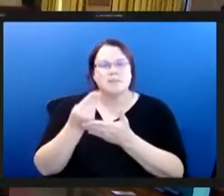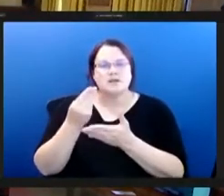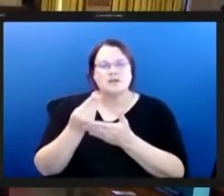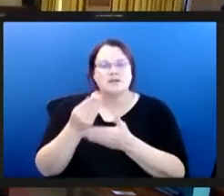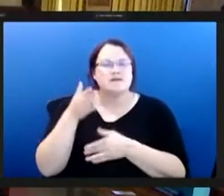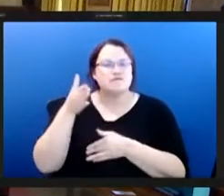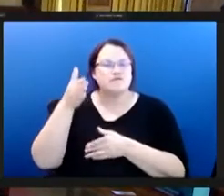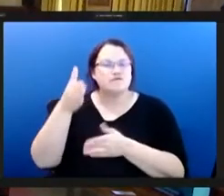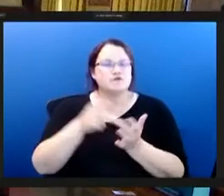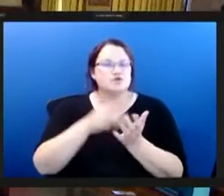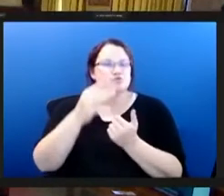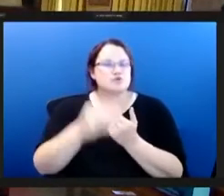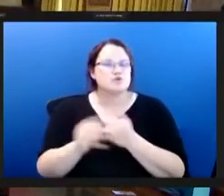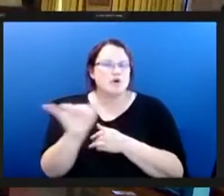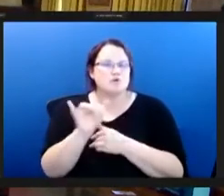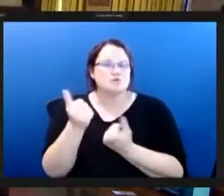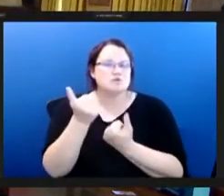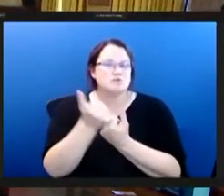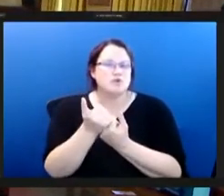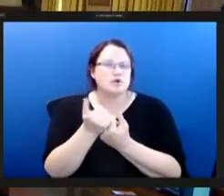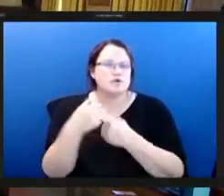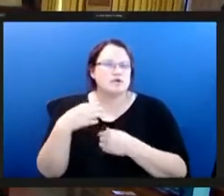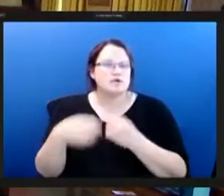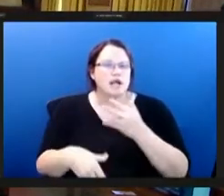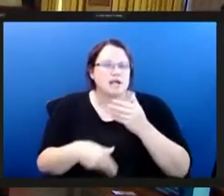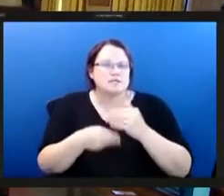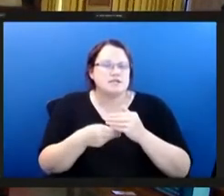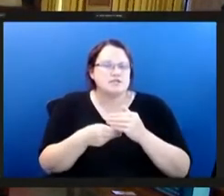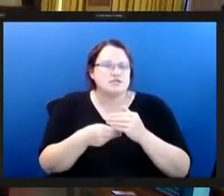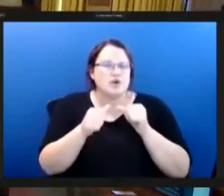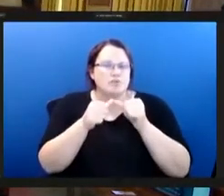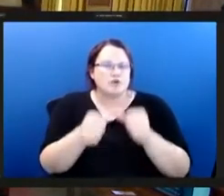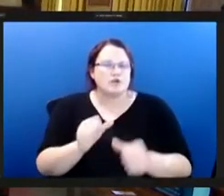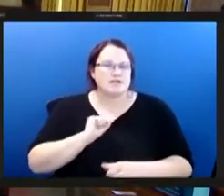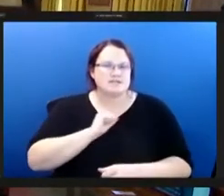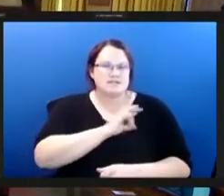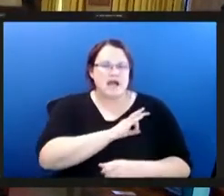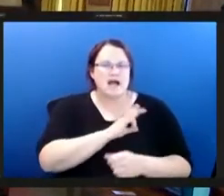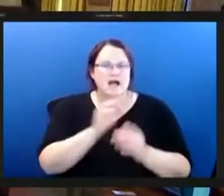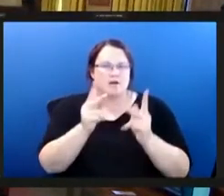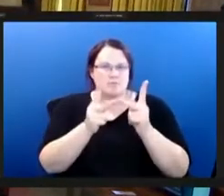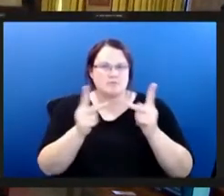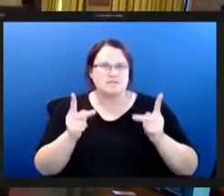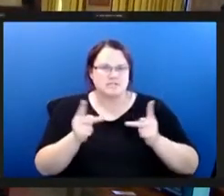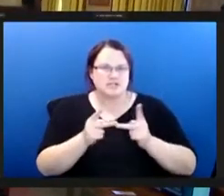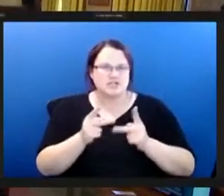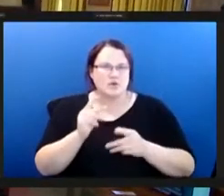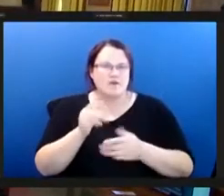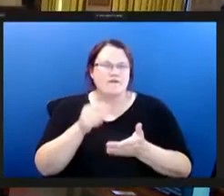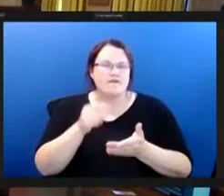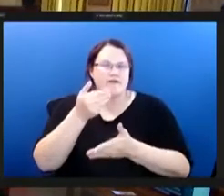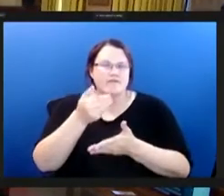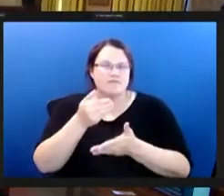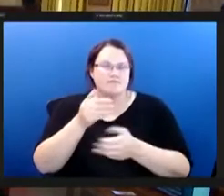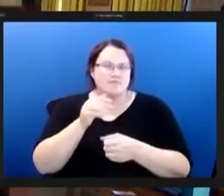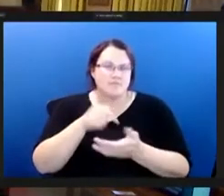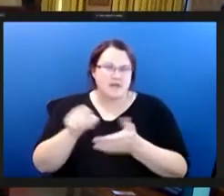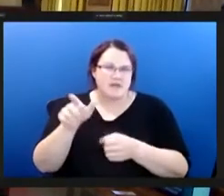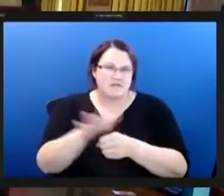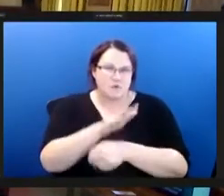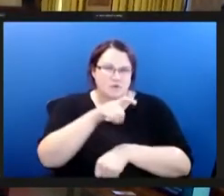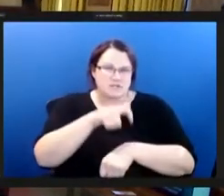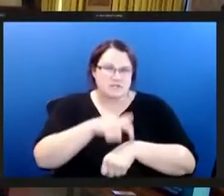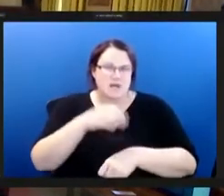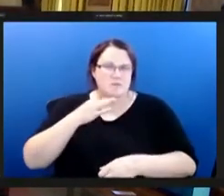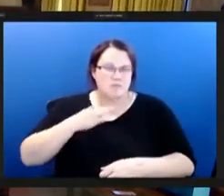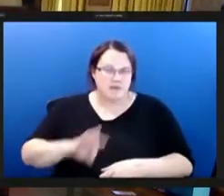space go towards also supporting additional permanent city staff positions that will pay a full-time living wage of benefits and will attract and